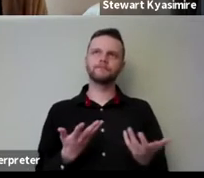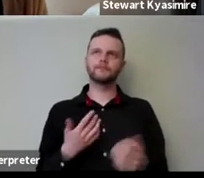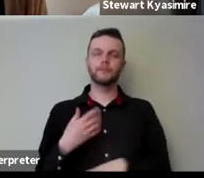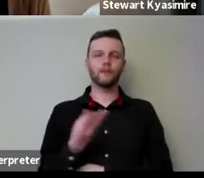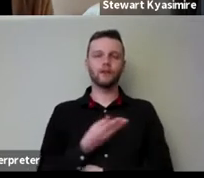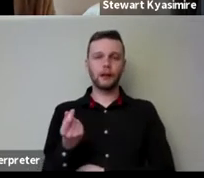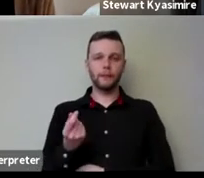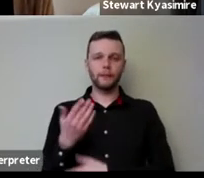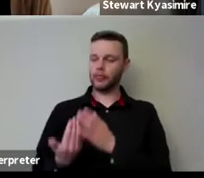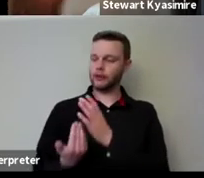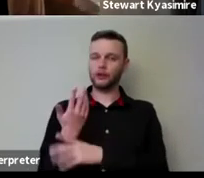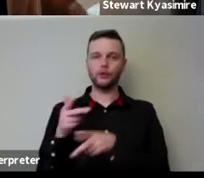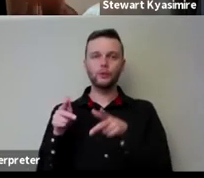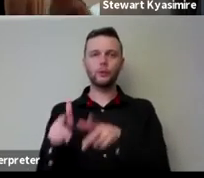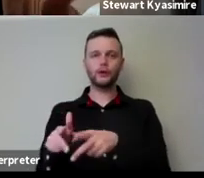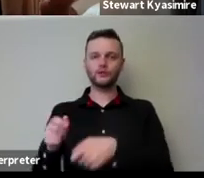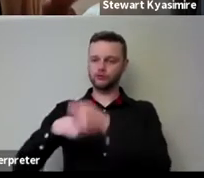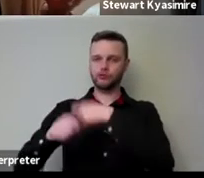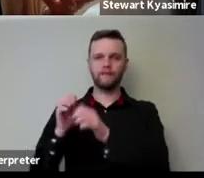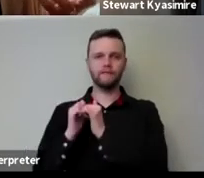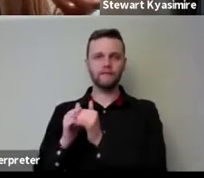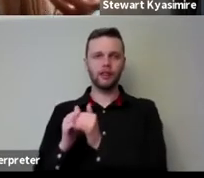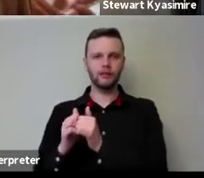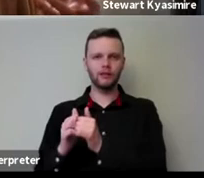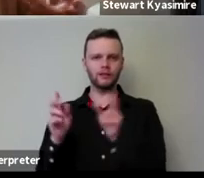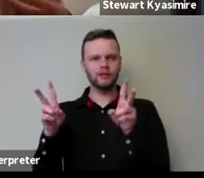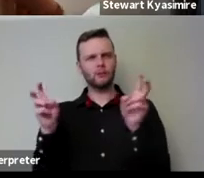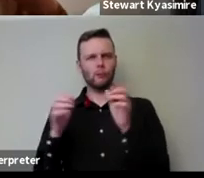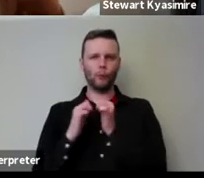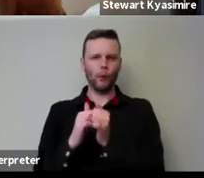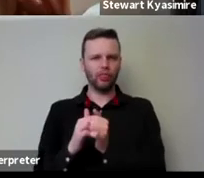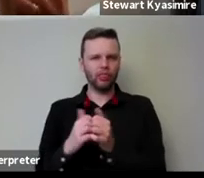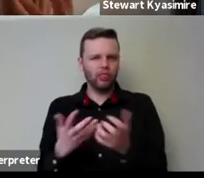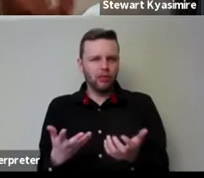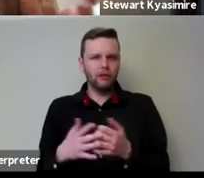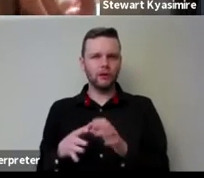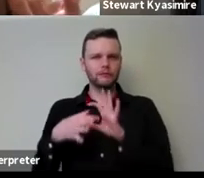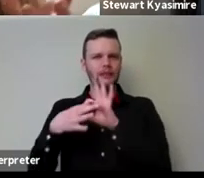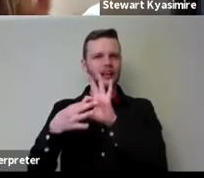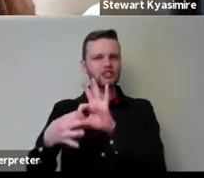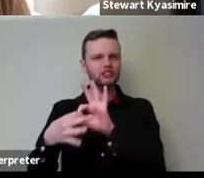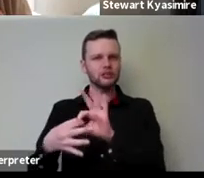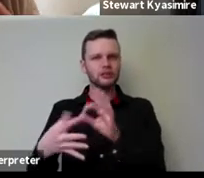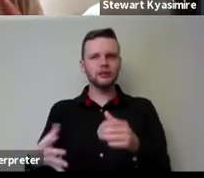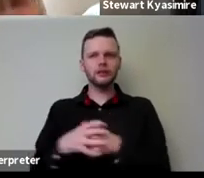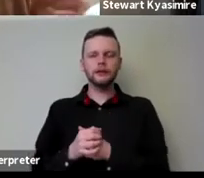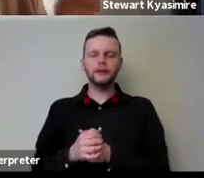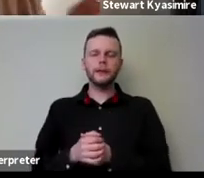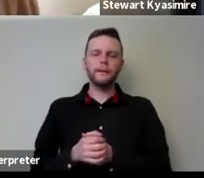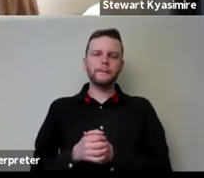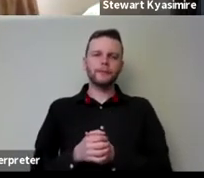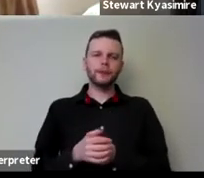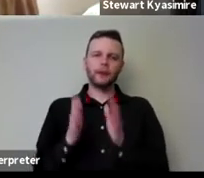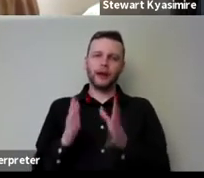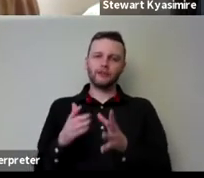of the new ways of creating value can we call it worth or or connection connection even we have